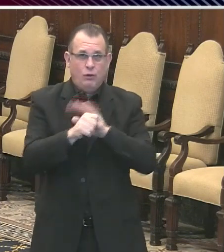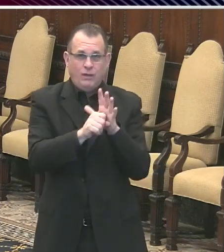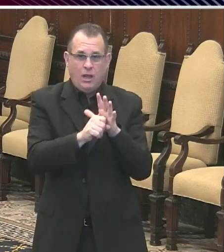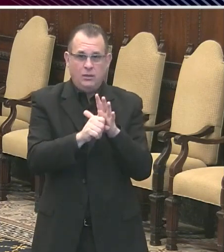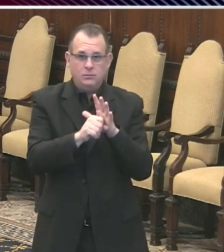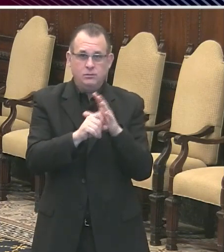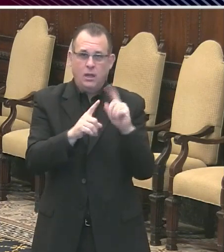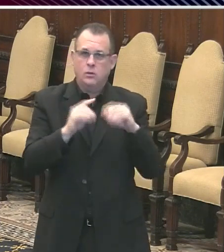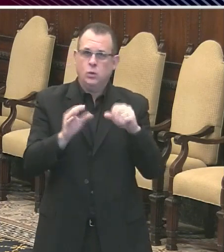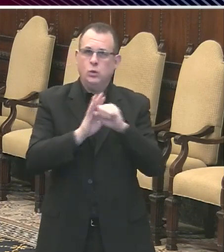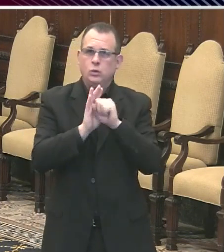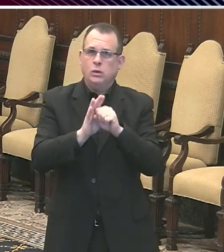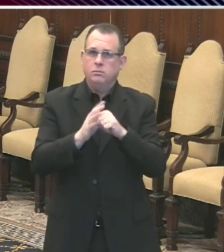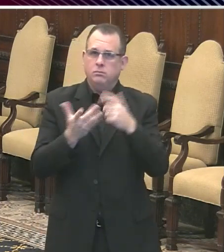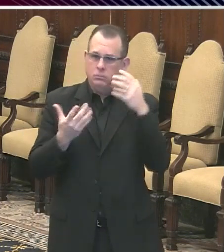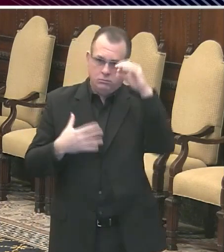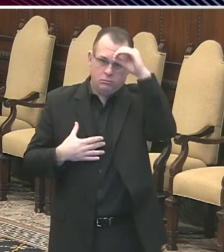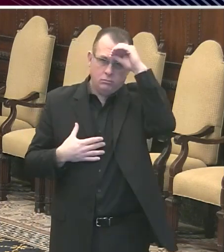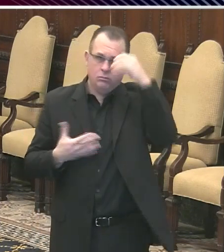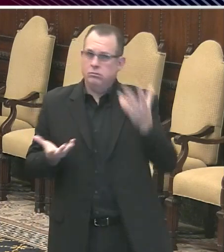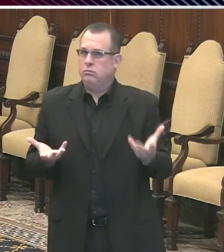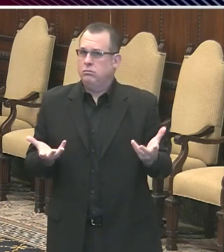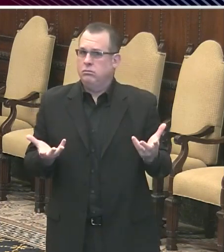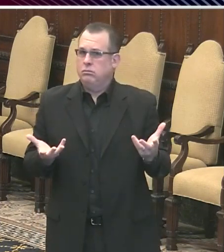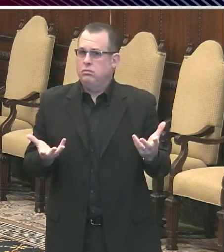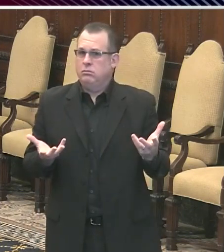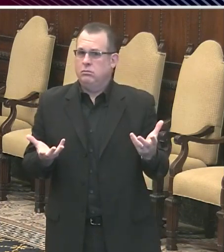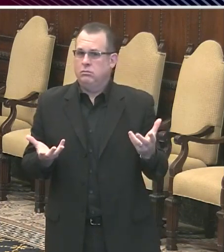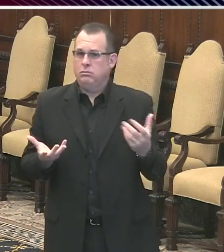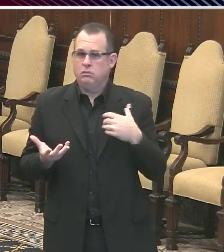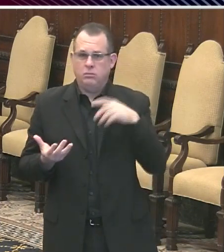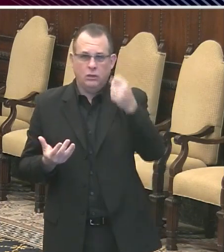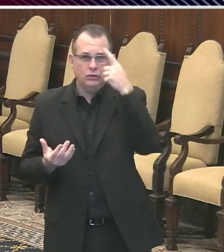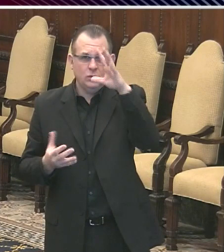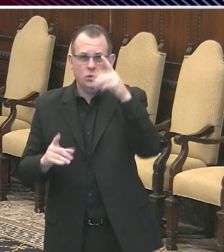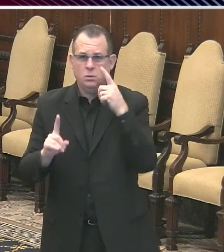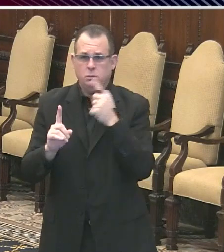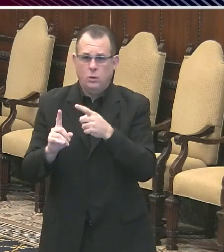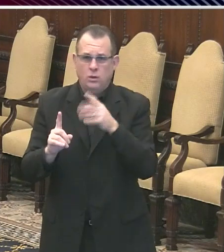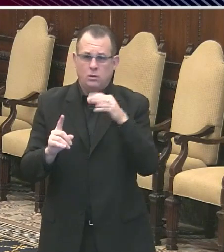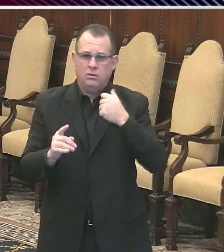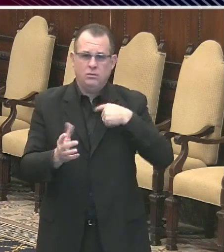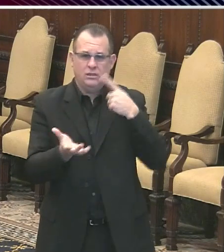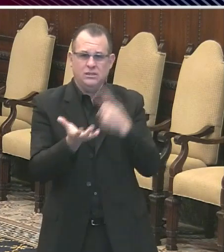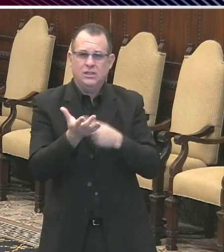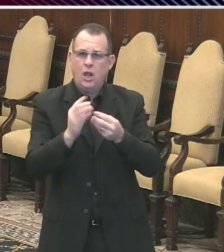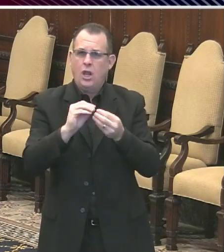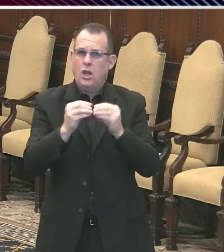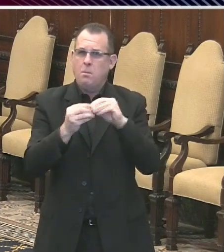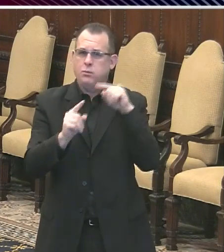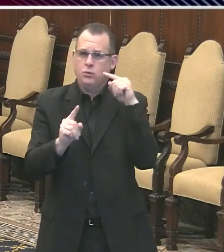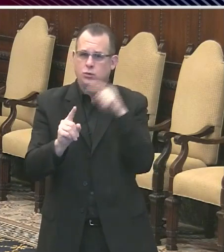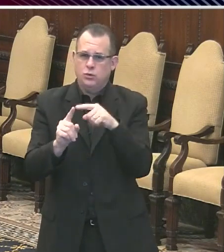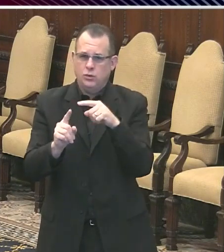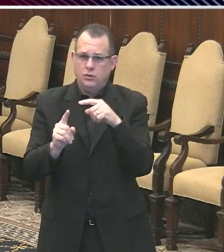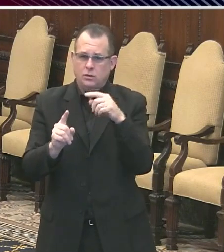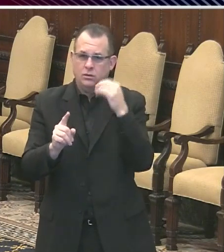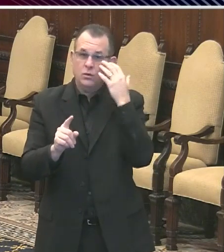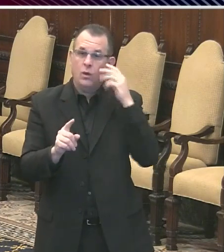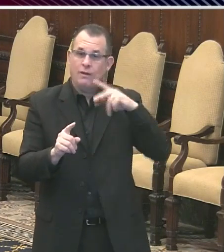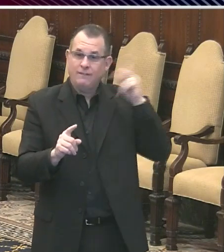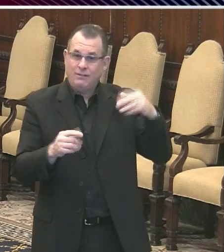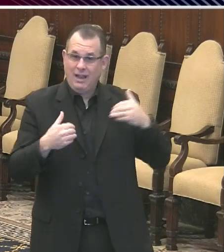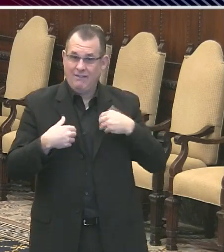But if I could, I just want to talk about it in numbers, because I think that's the best way to think about it. So, Philadelphia is a city of 1.5 million